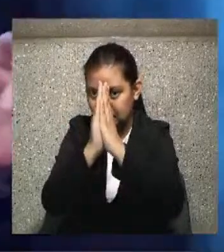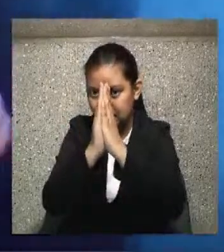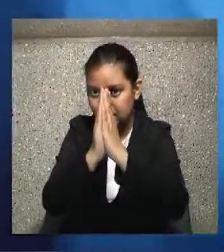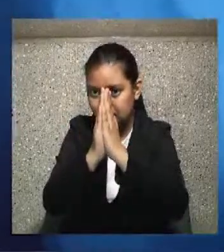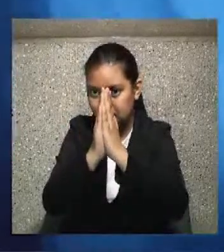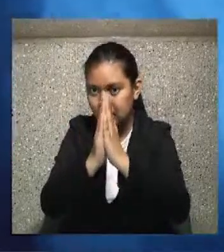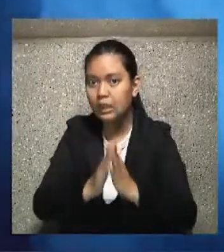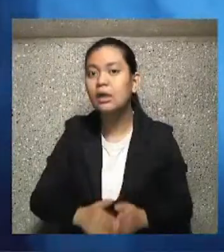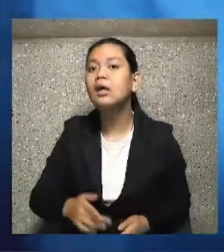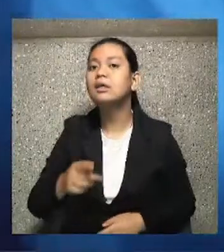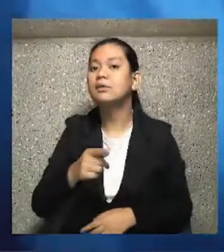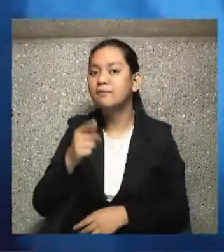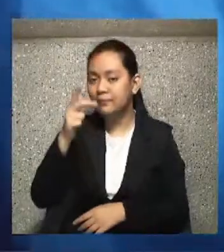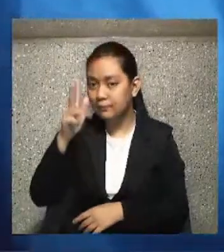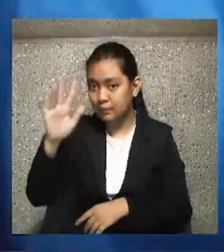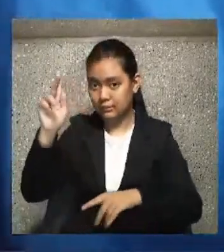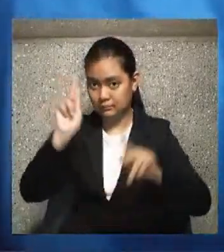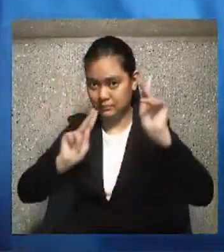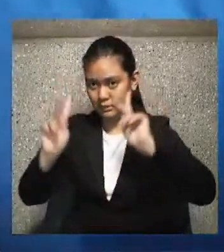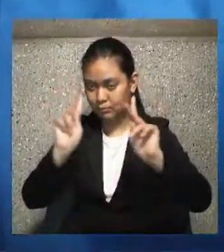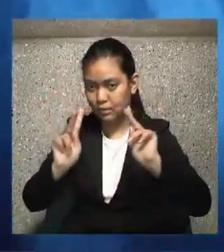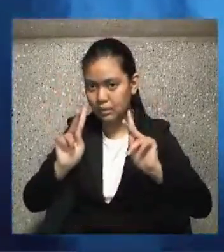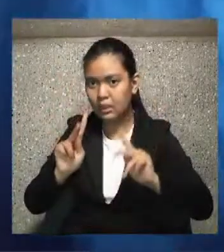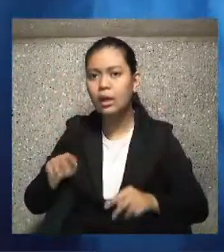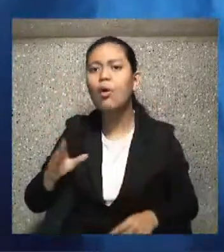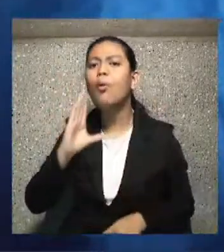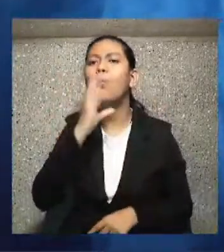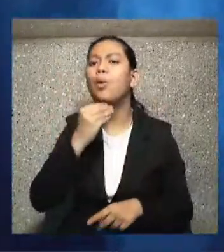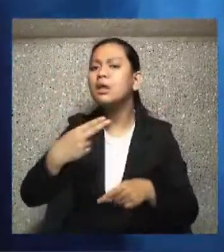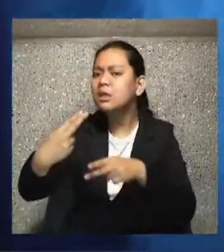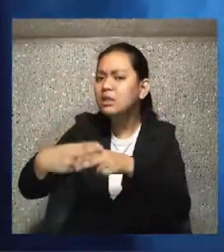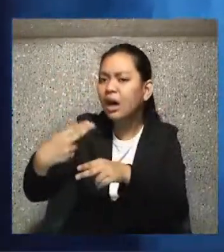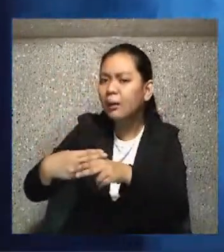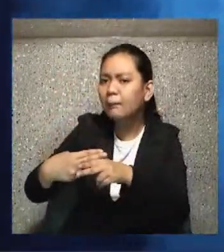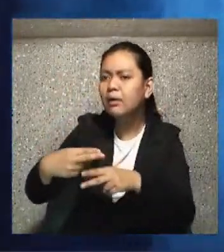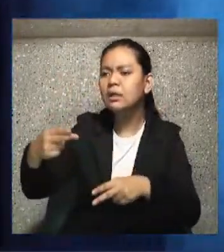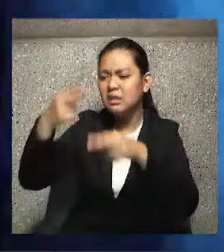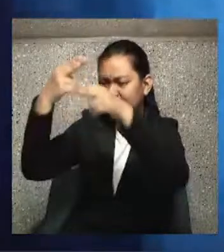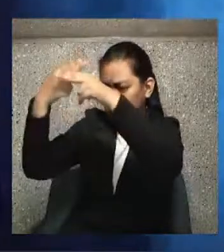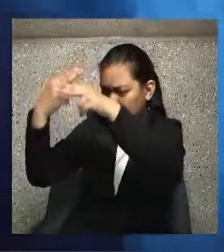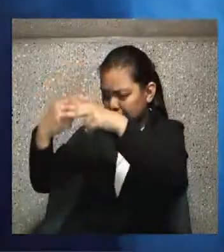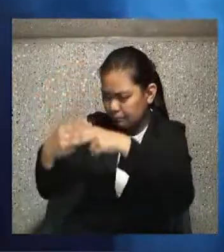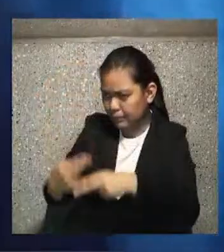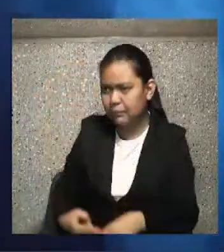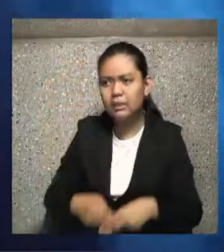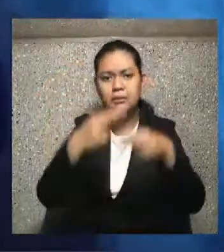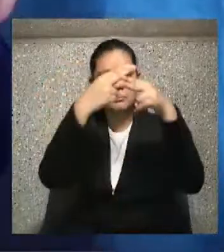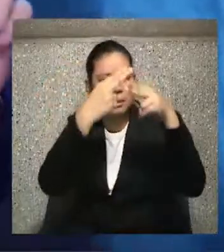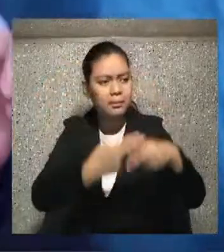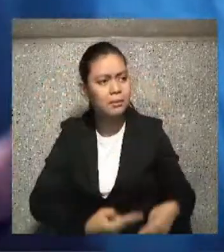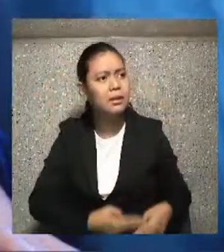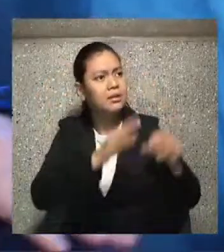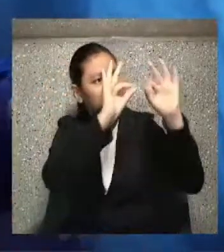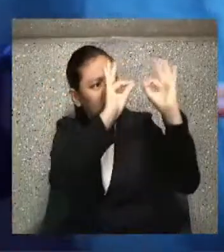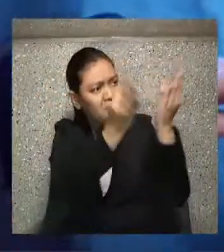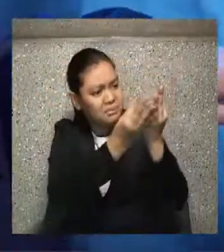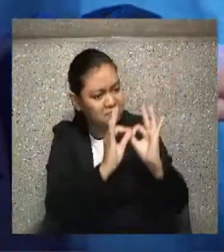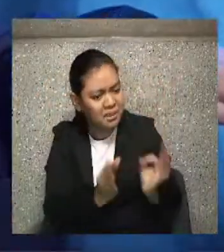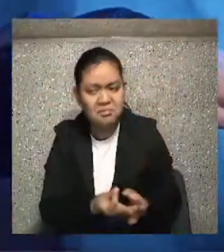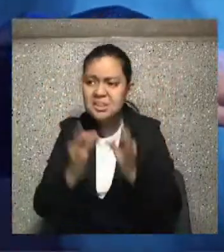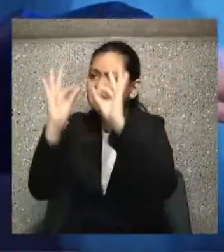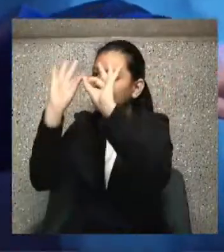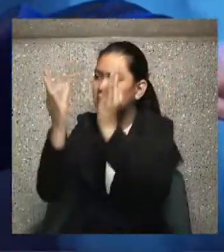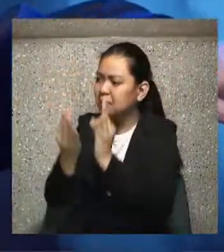for 55 people by name. First, your relatives. Then your friends. Then priests. And